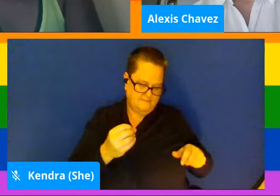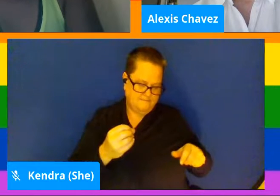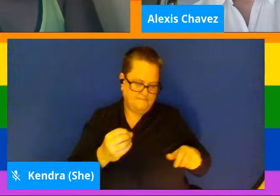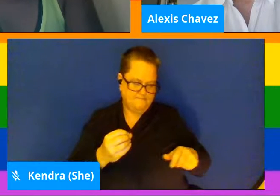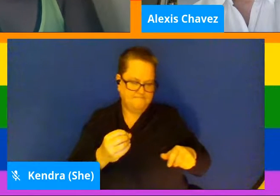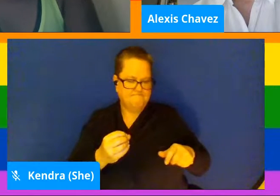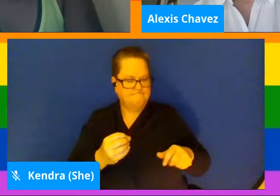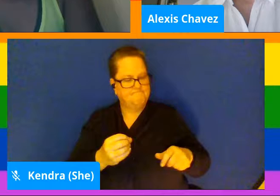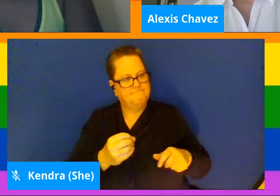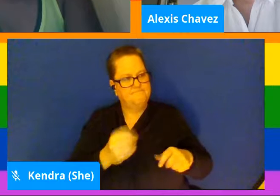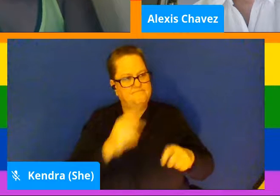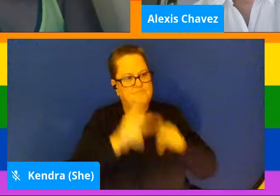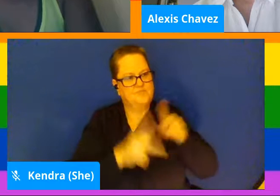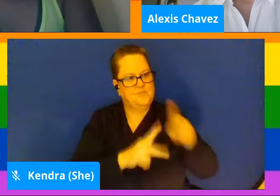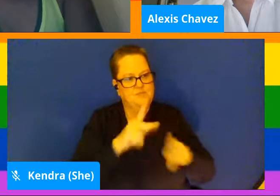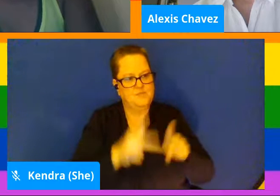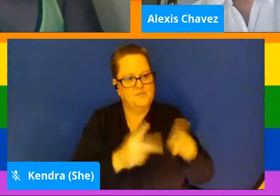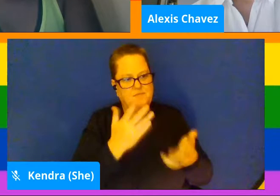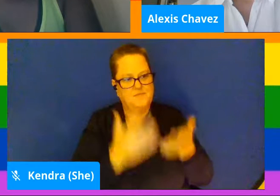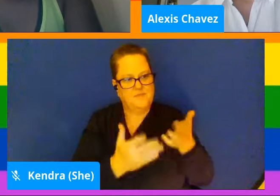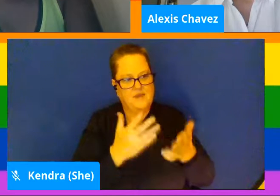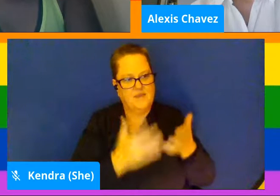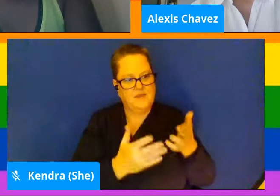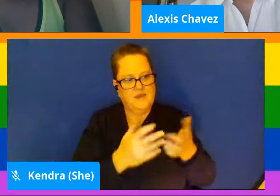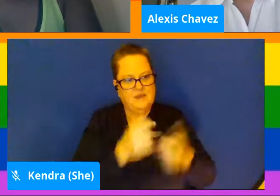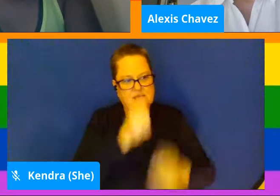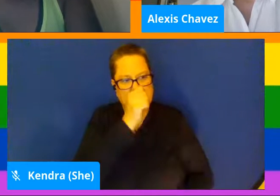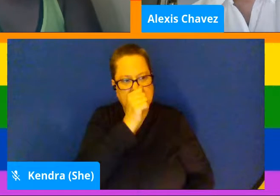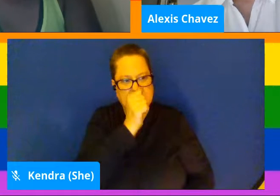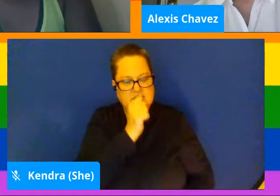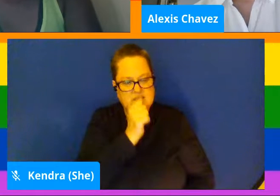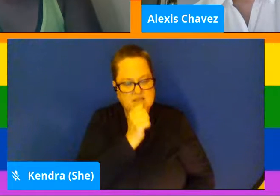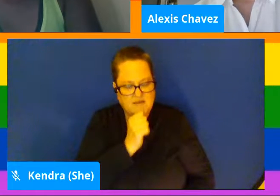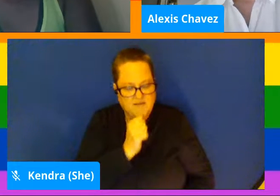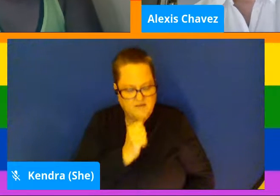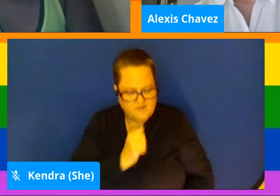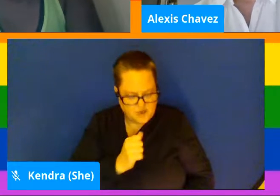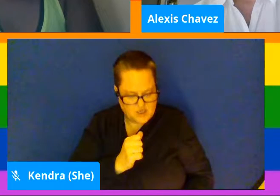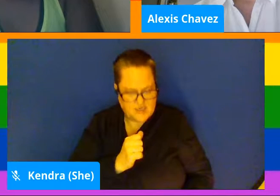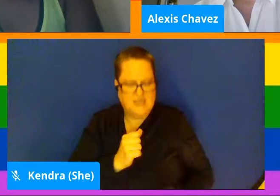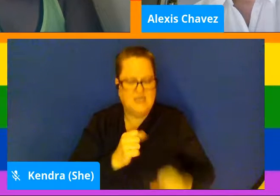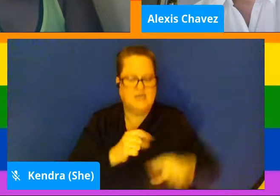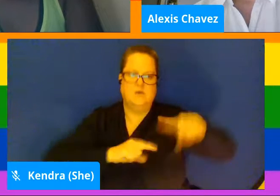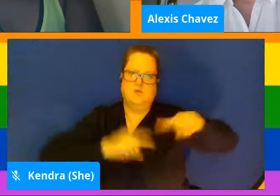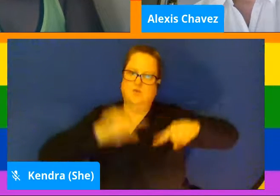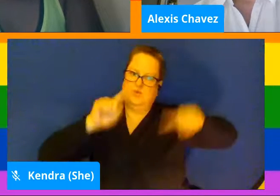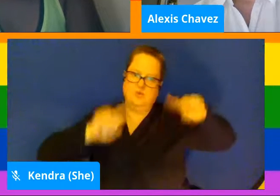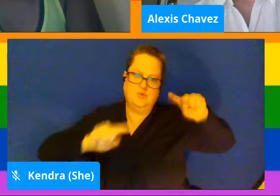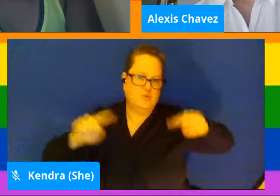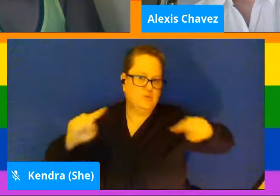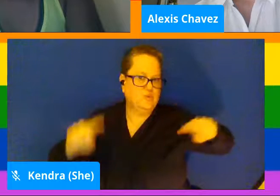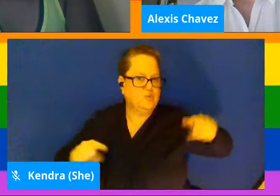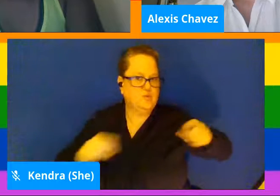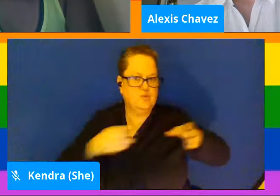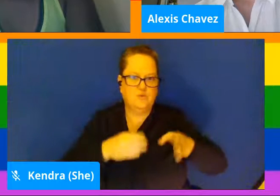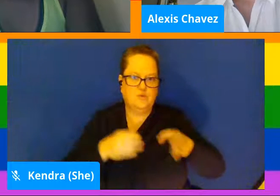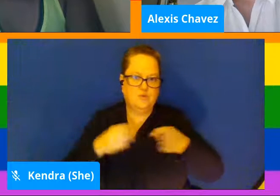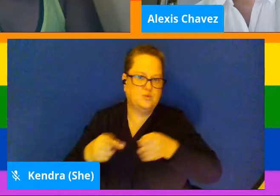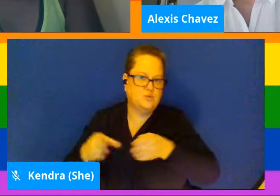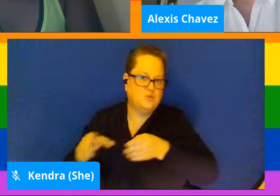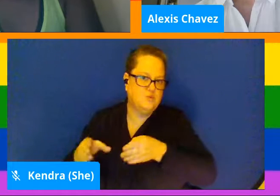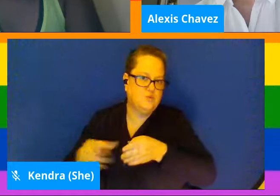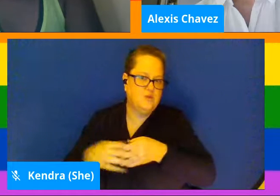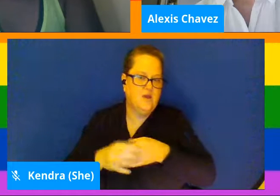you know, folks may be suffering in many different ways. Um, I just,